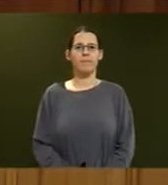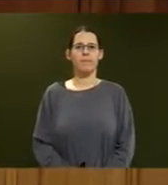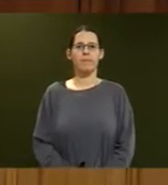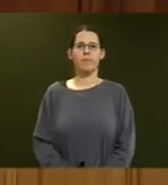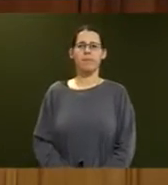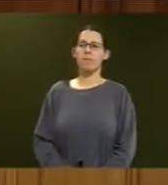Associate Minister of Agriculture.